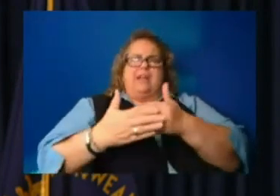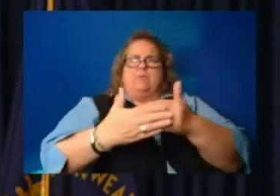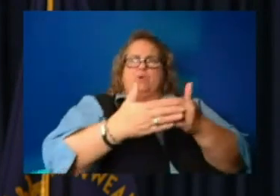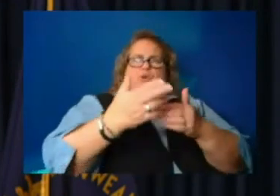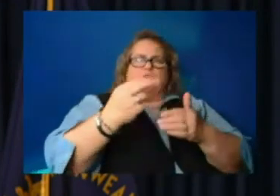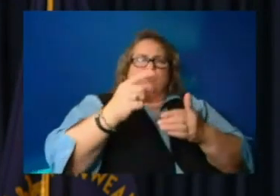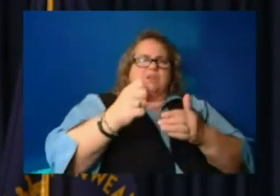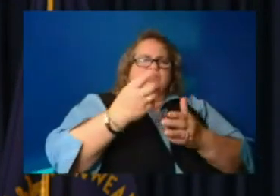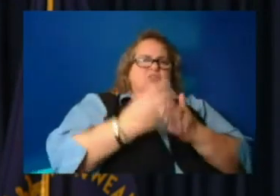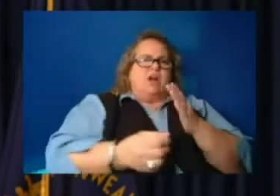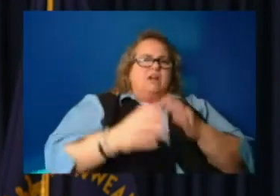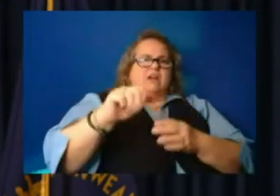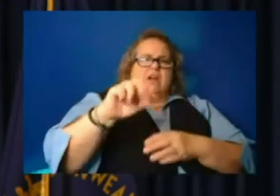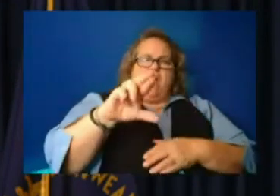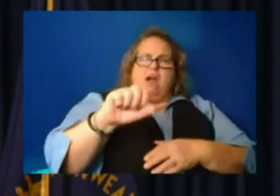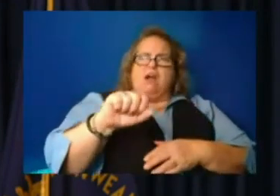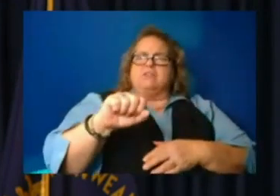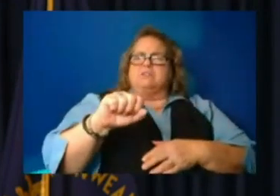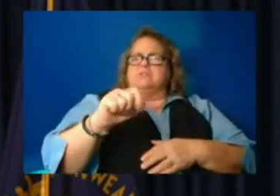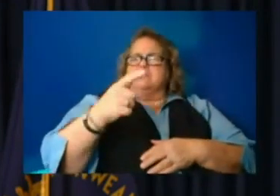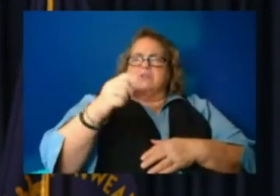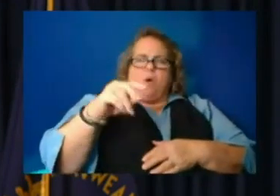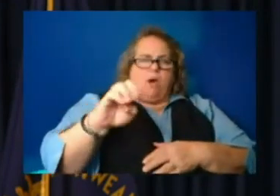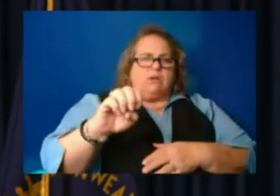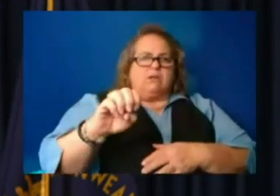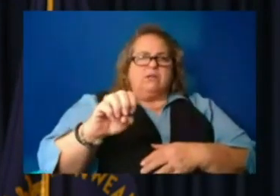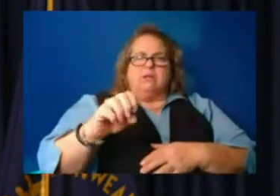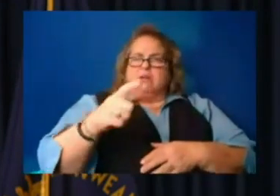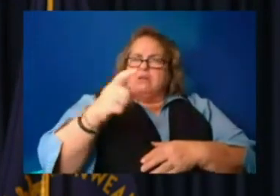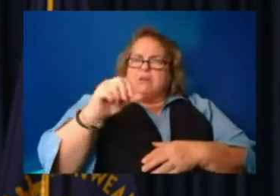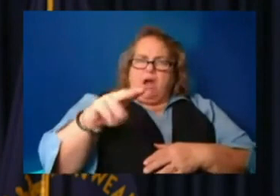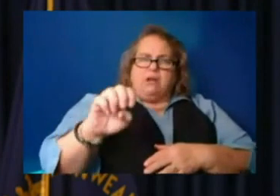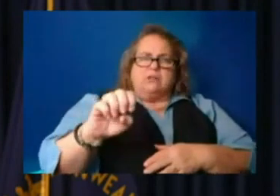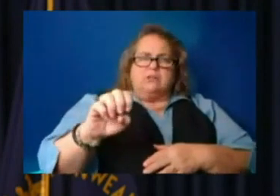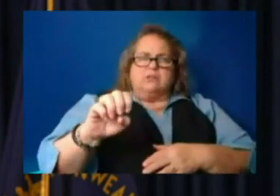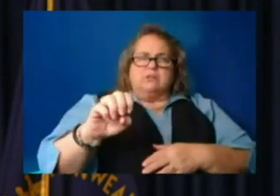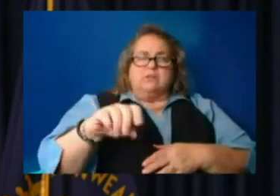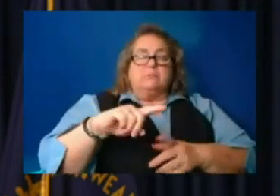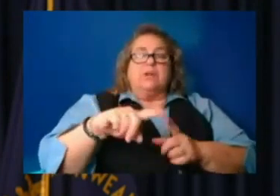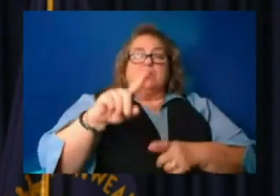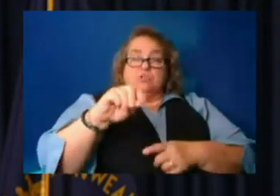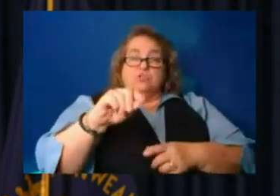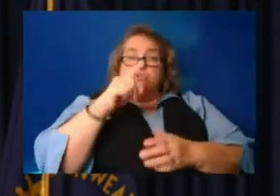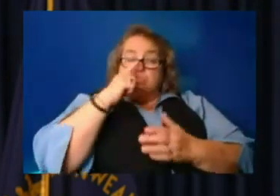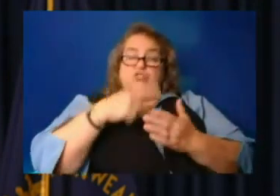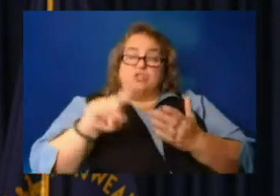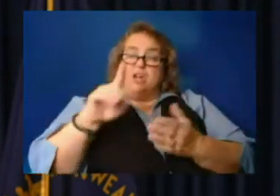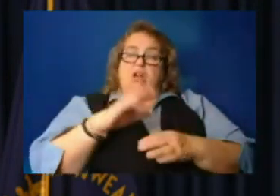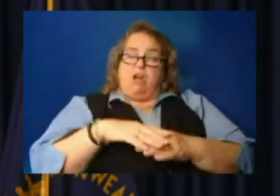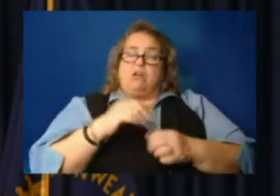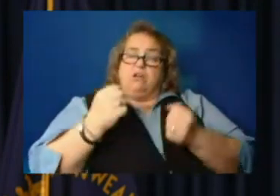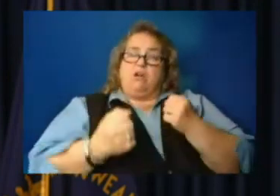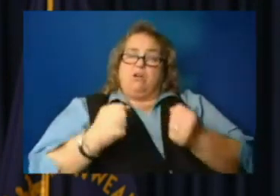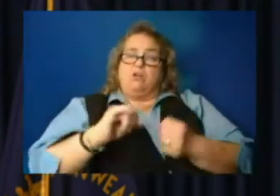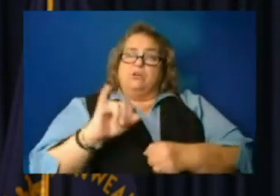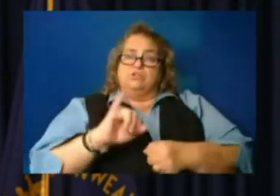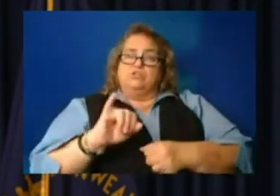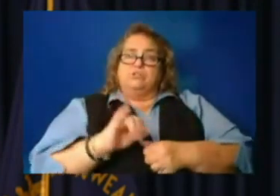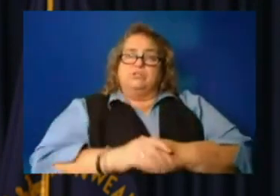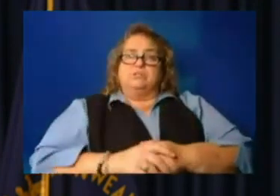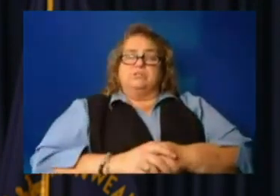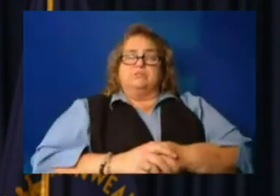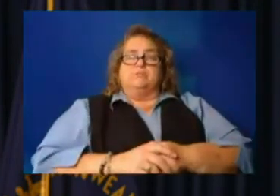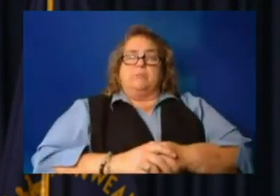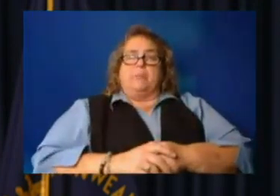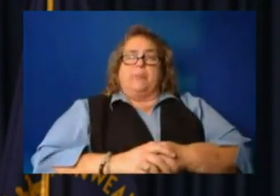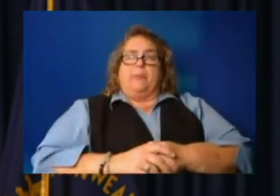gone. Do check, though, on the comprehensive auto insurance. It is repairing